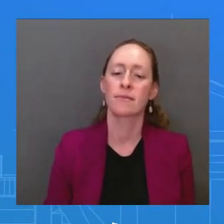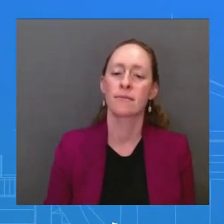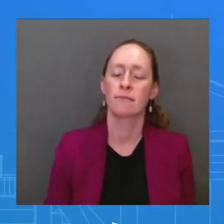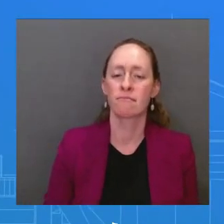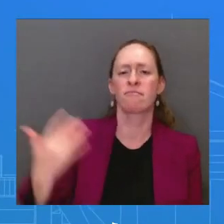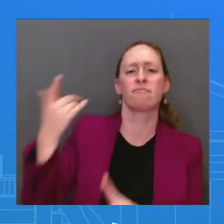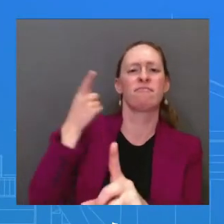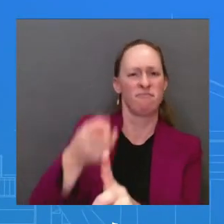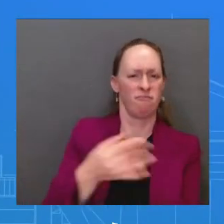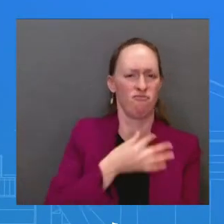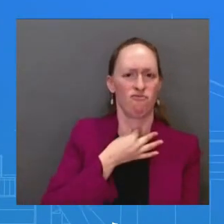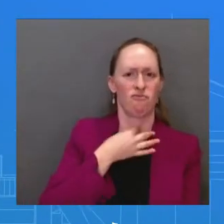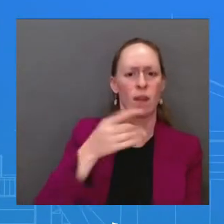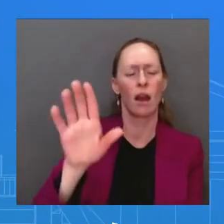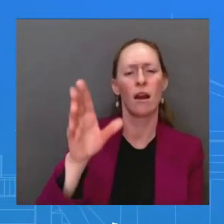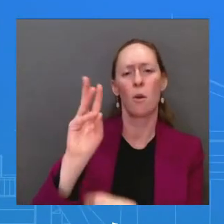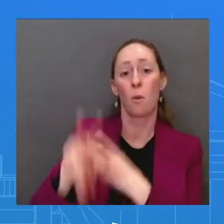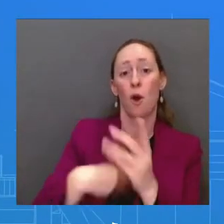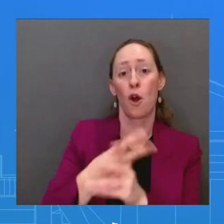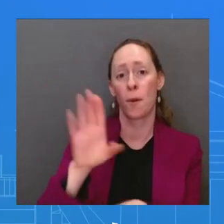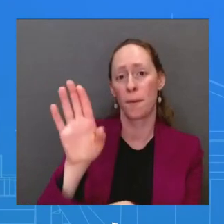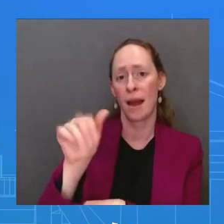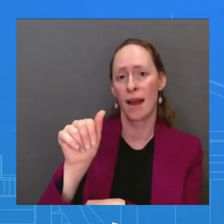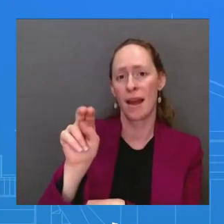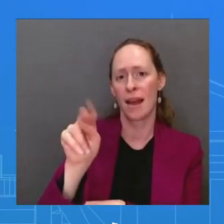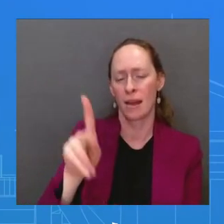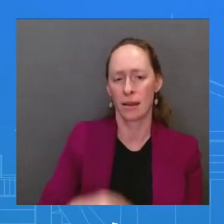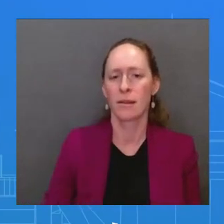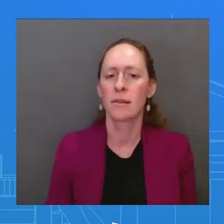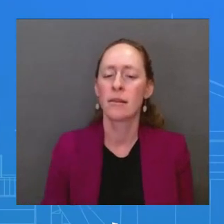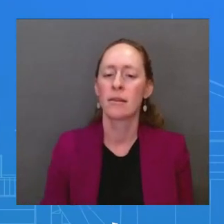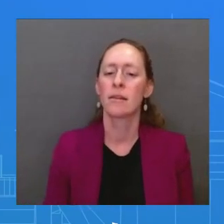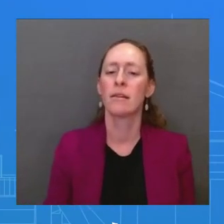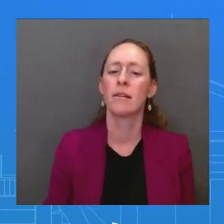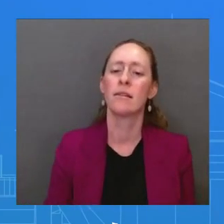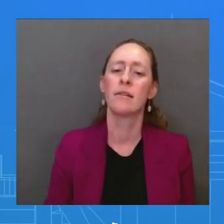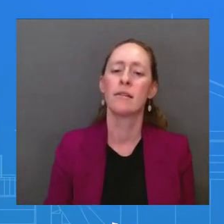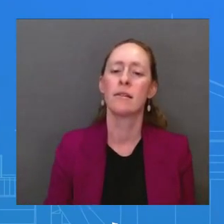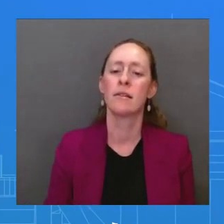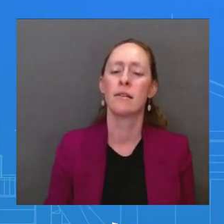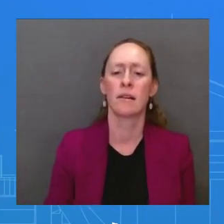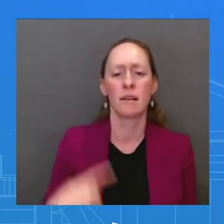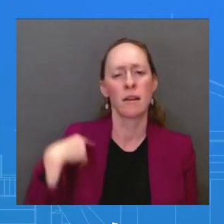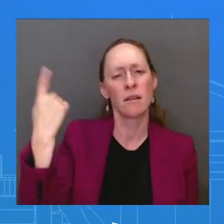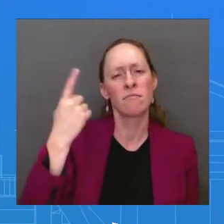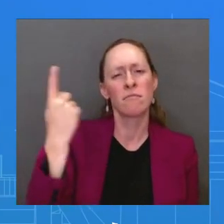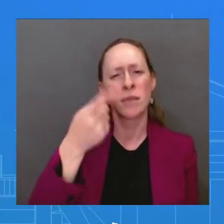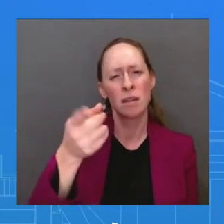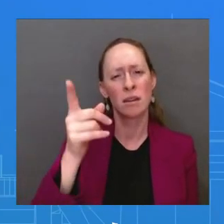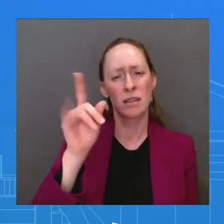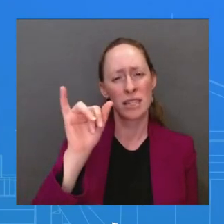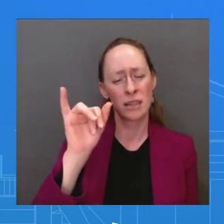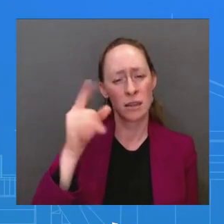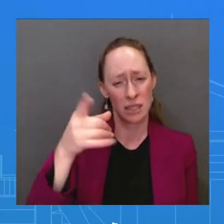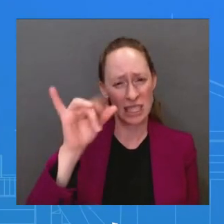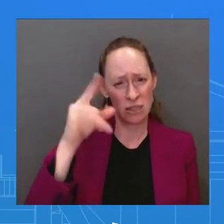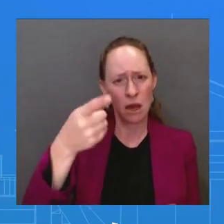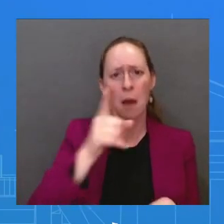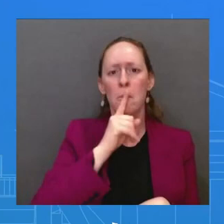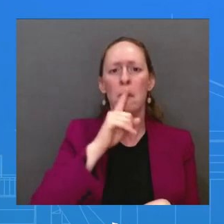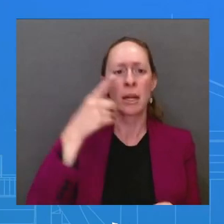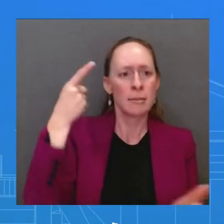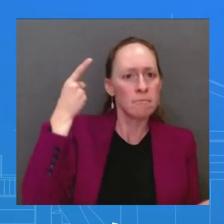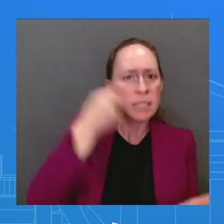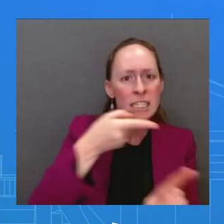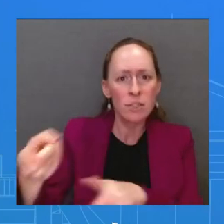not about China. On the other hand, though, you have said that you need an alternative to the, quote, coercive and unsustainable